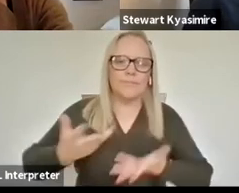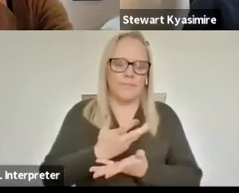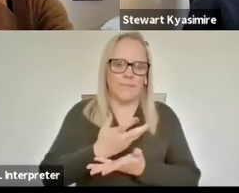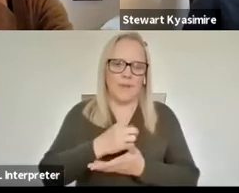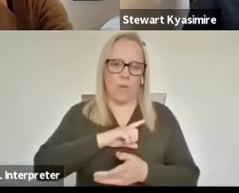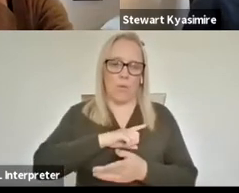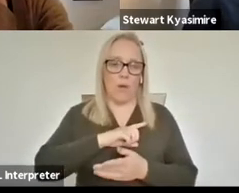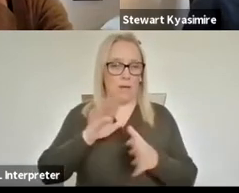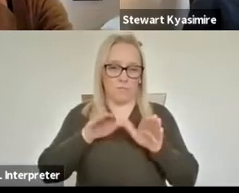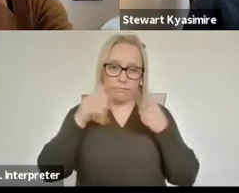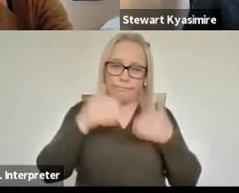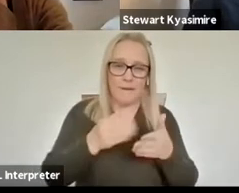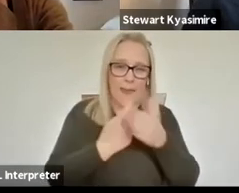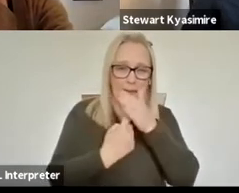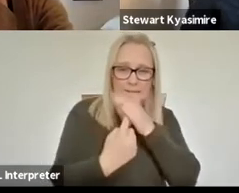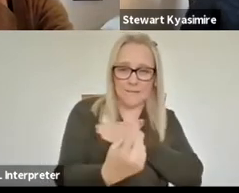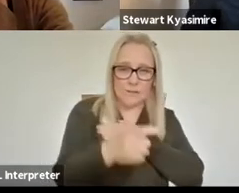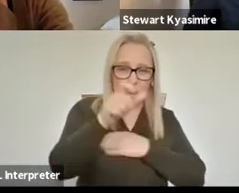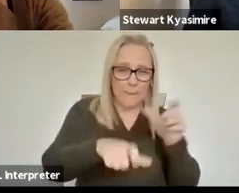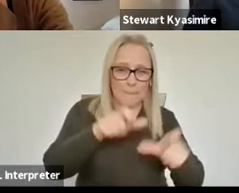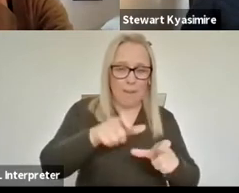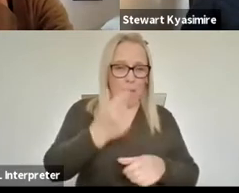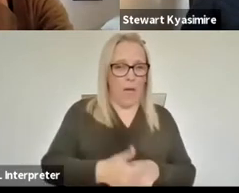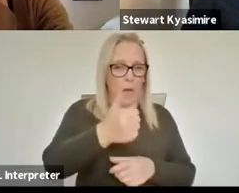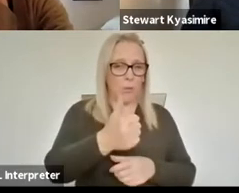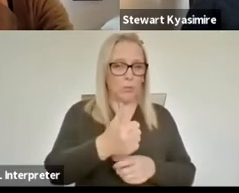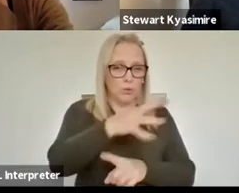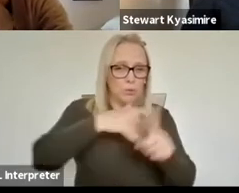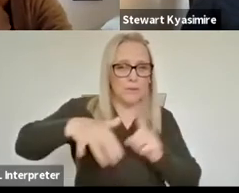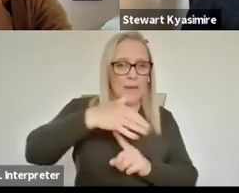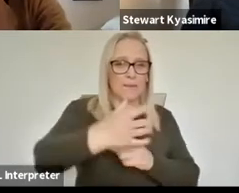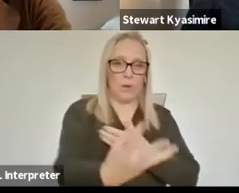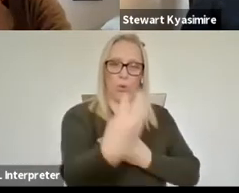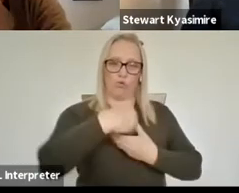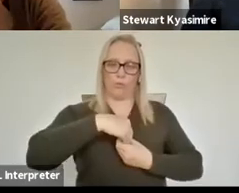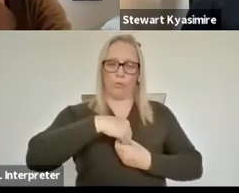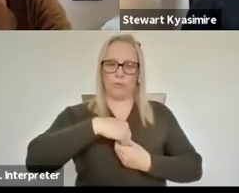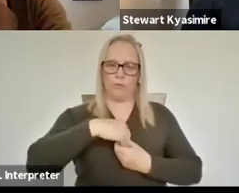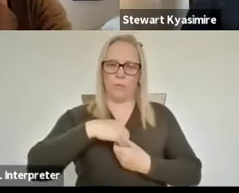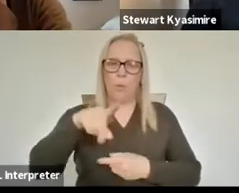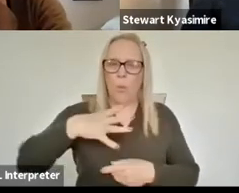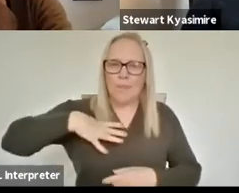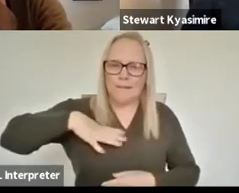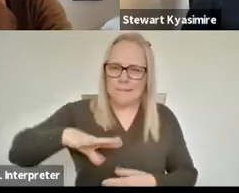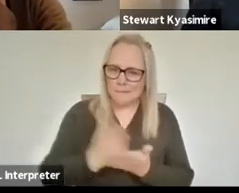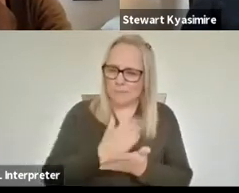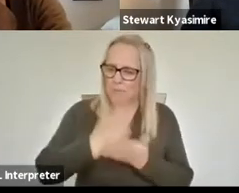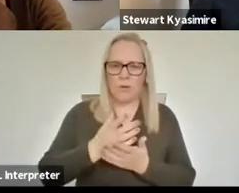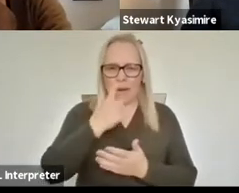practitioners, what they contribute to society and also what they need in place in order to be able to deliver their work well.